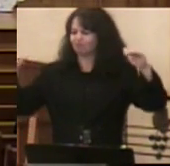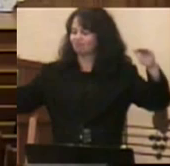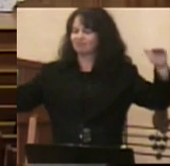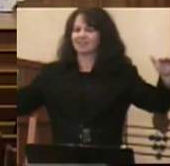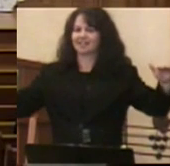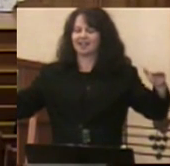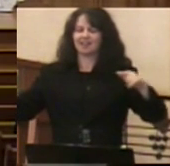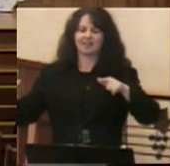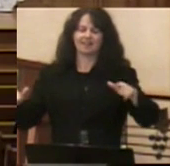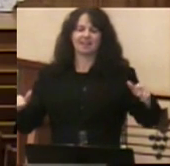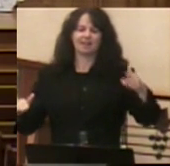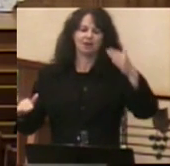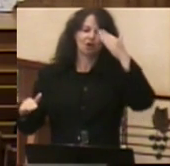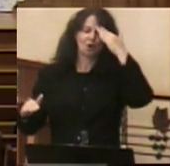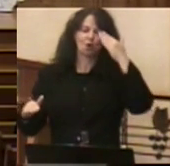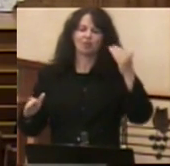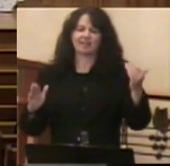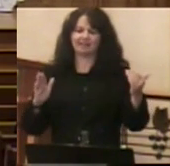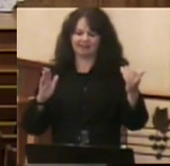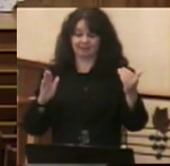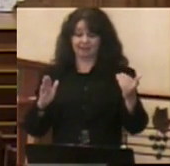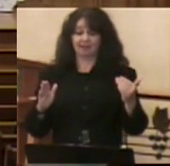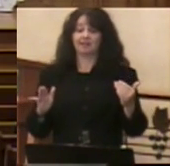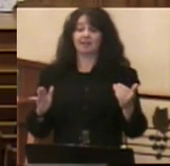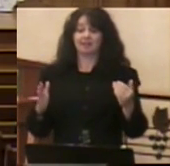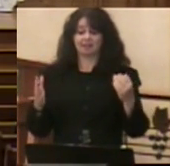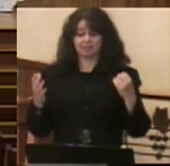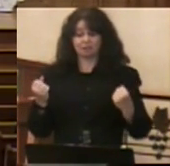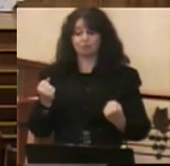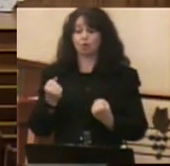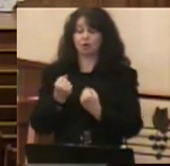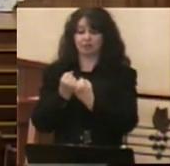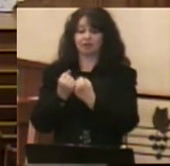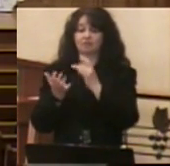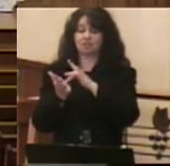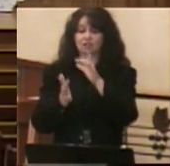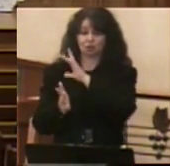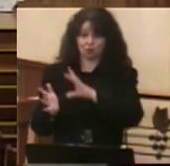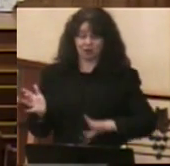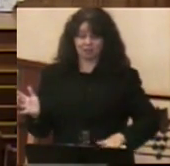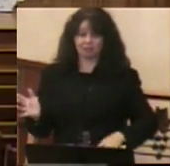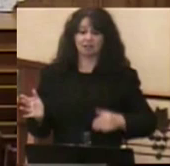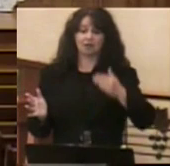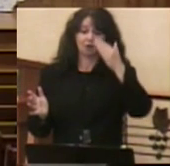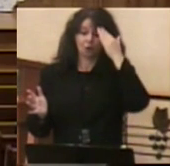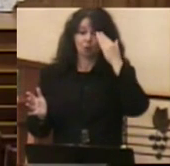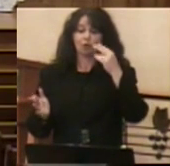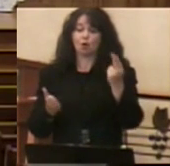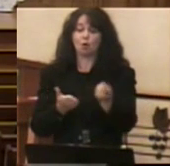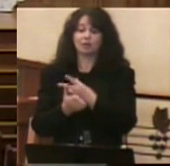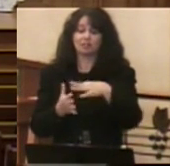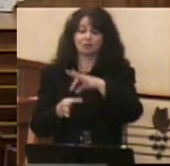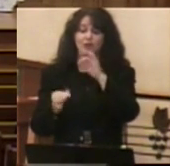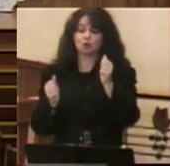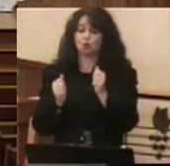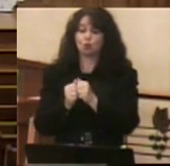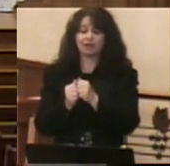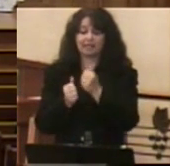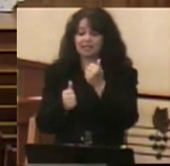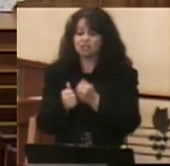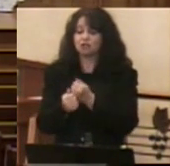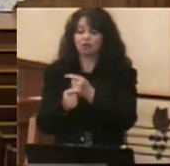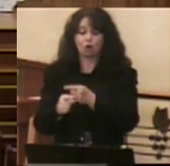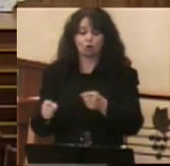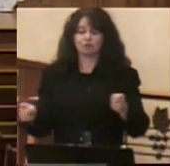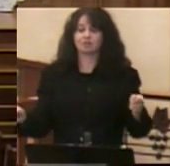defy God. And then they confess a faith in God, the Father, Son, and Holy Spirit, just as you will in a few moments